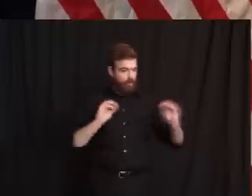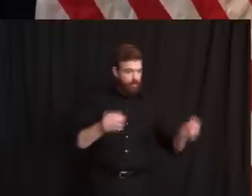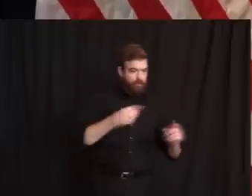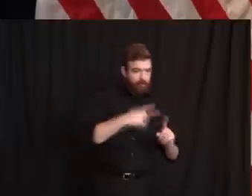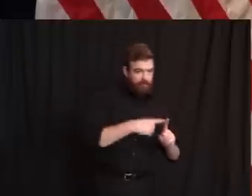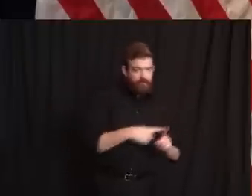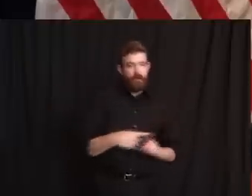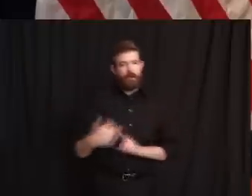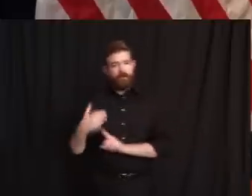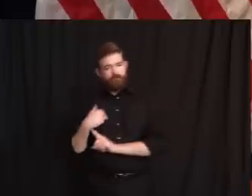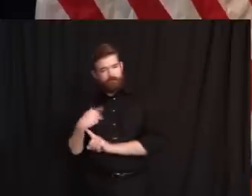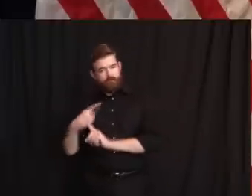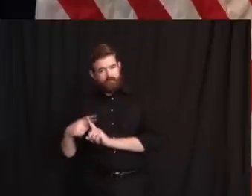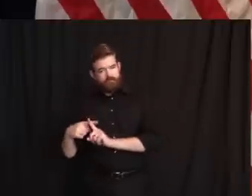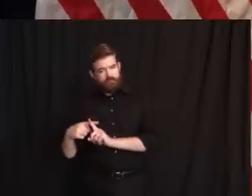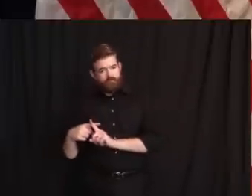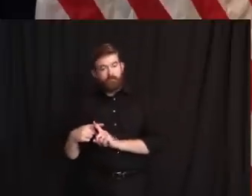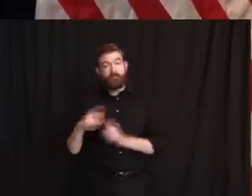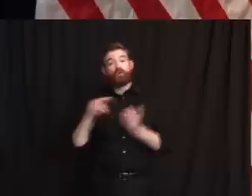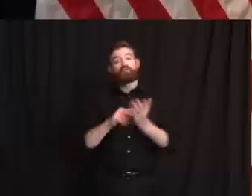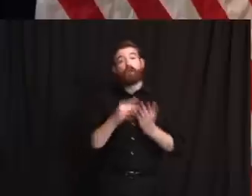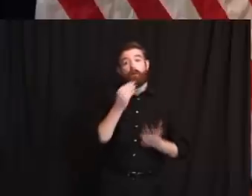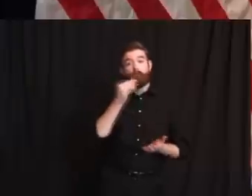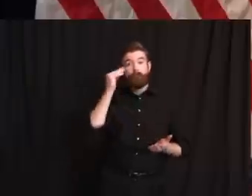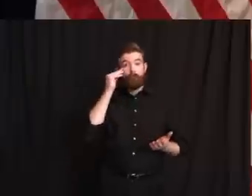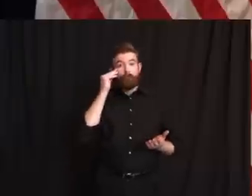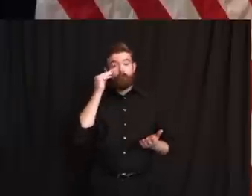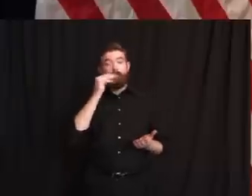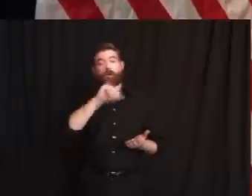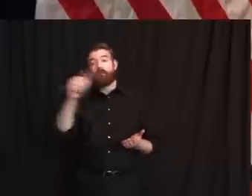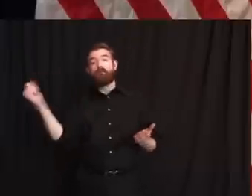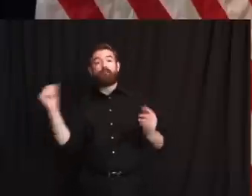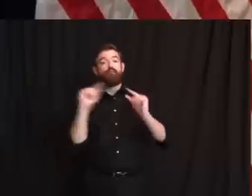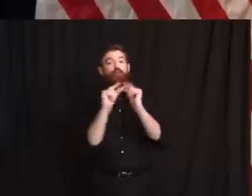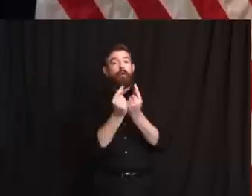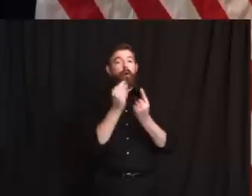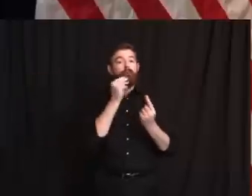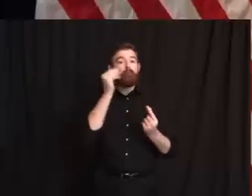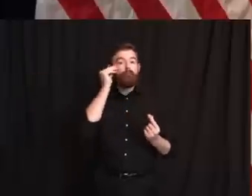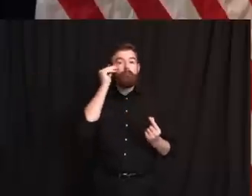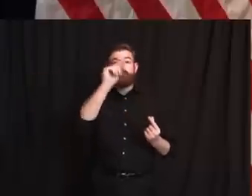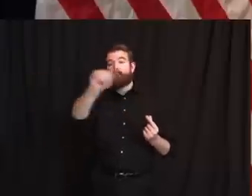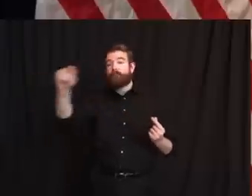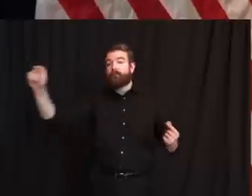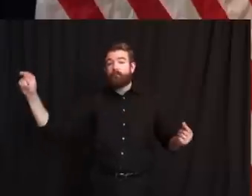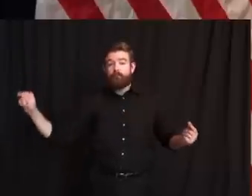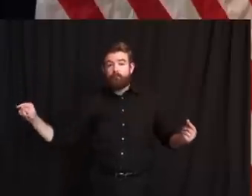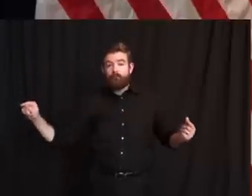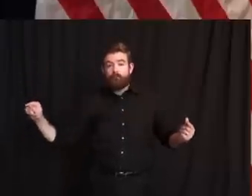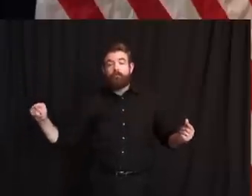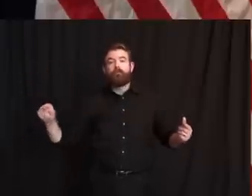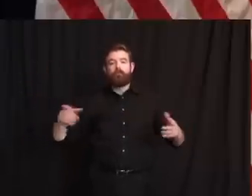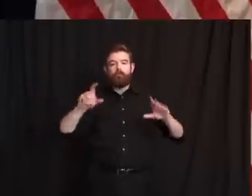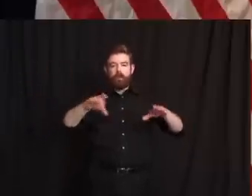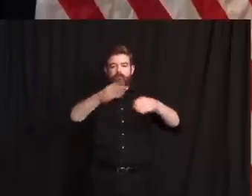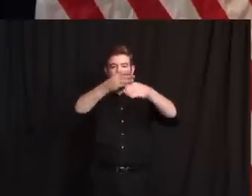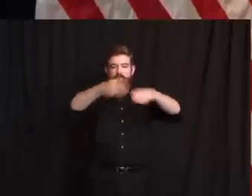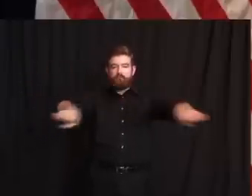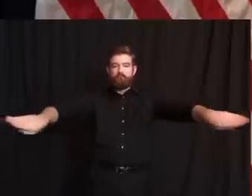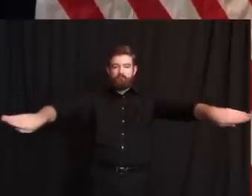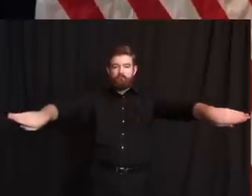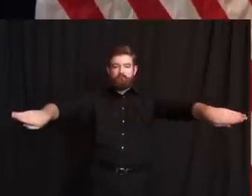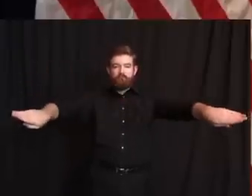and that, that means separation, in some cases by floor, by building, by wing. It had very strict